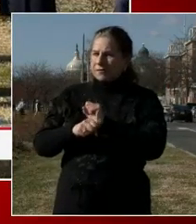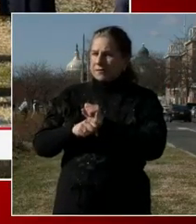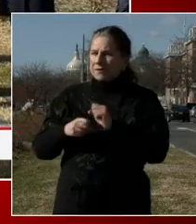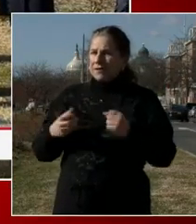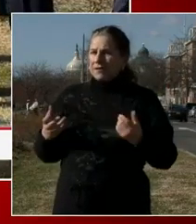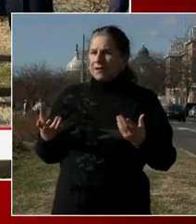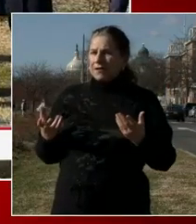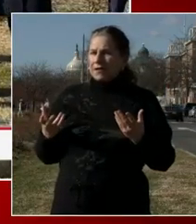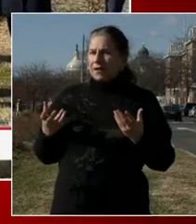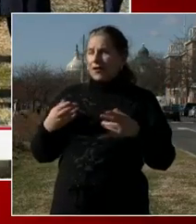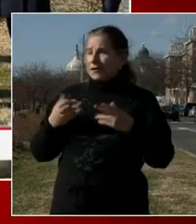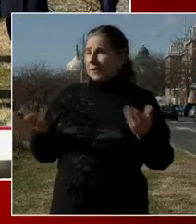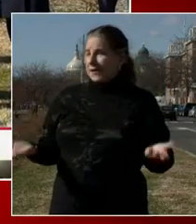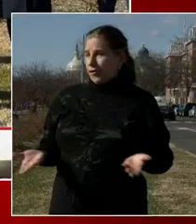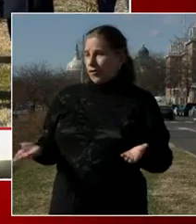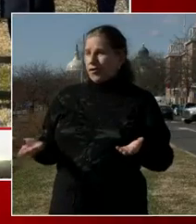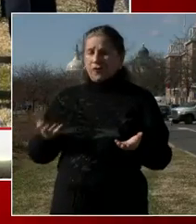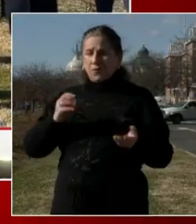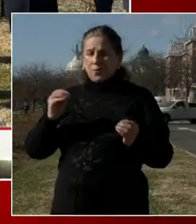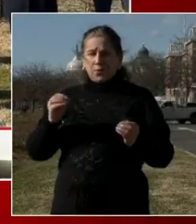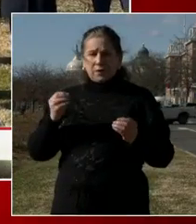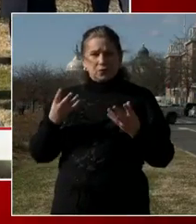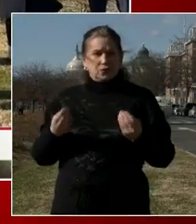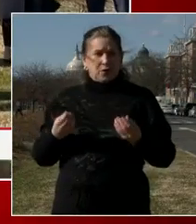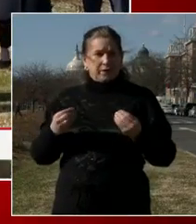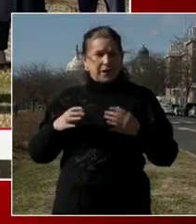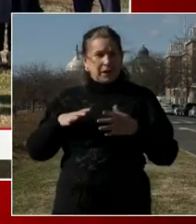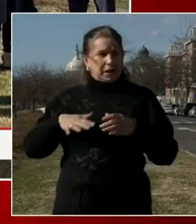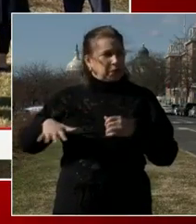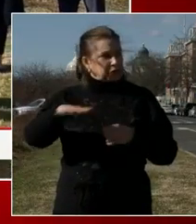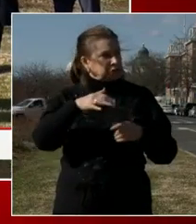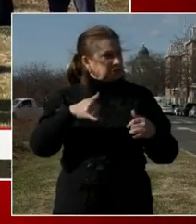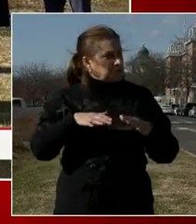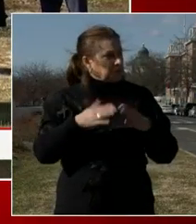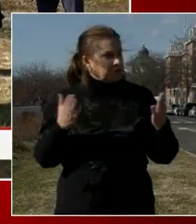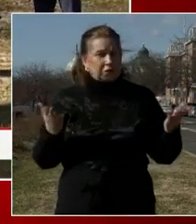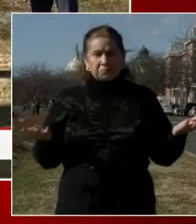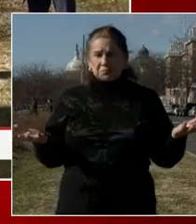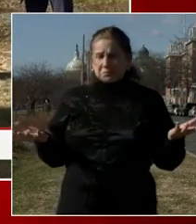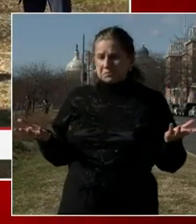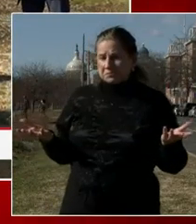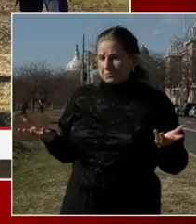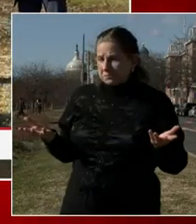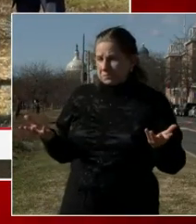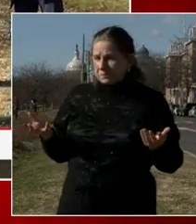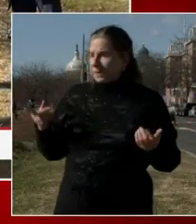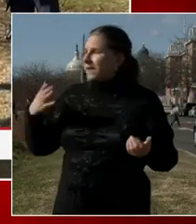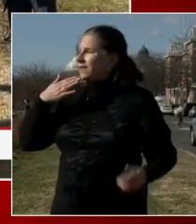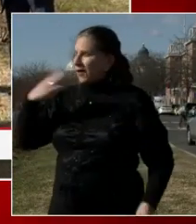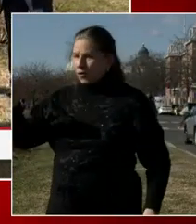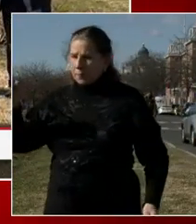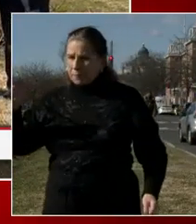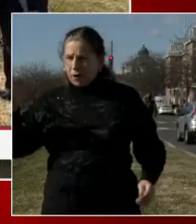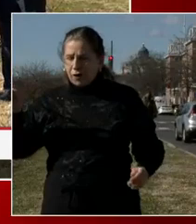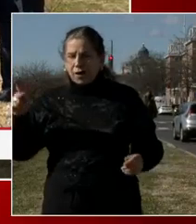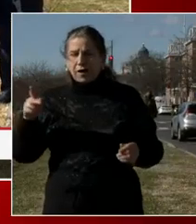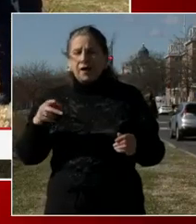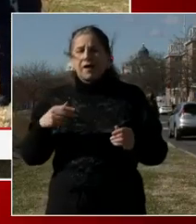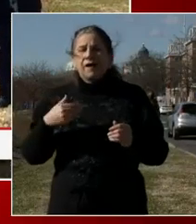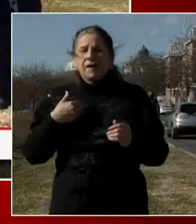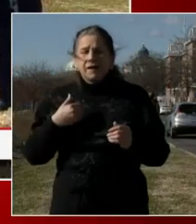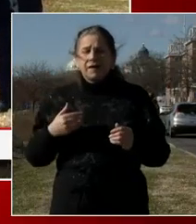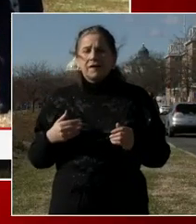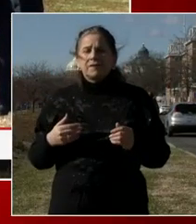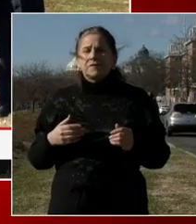just left to MPD to protect? Thank you for that question mark. We've planned for that. We want to make sure that our communities are not forgotten